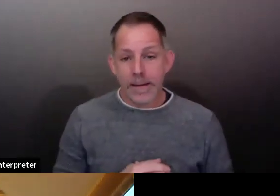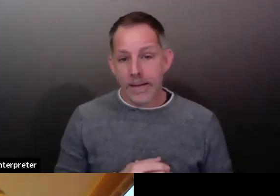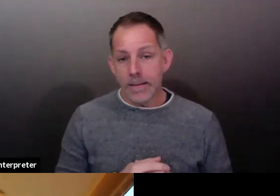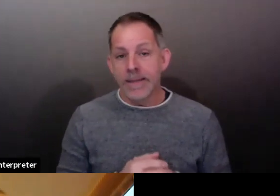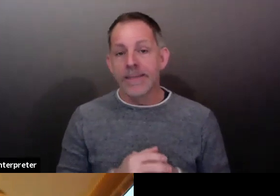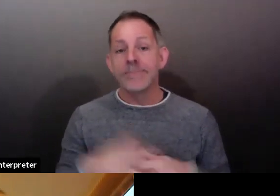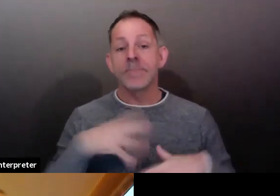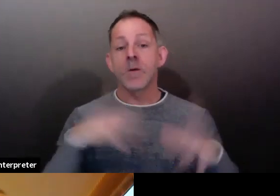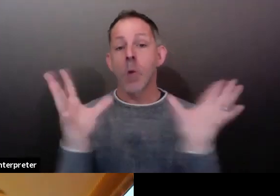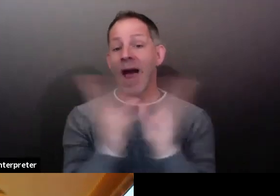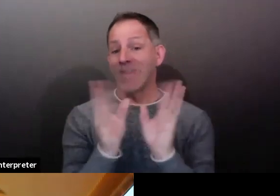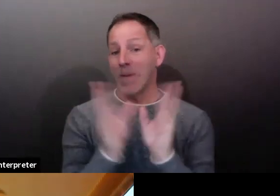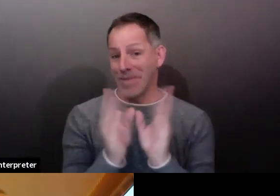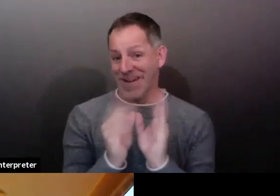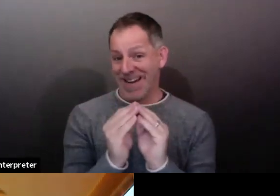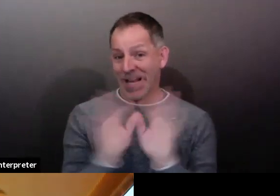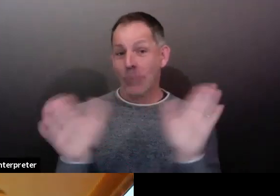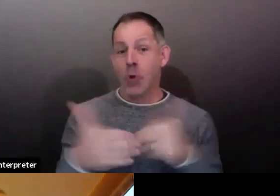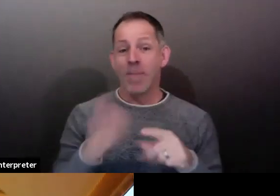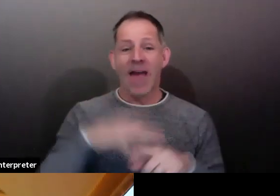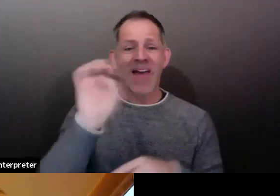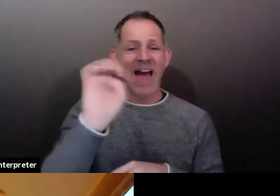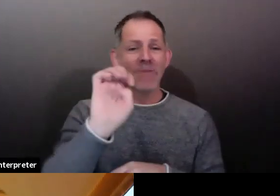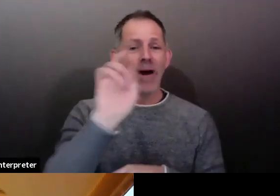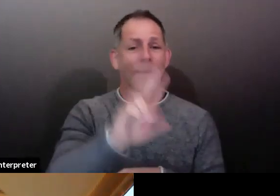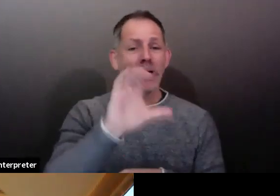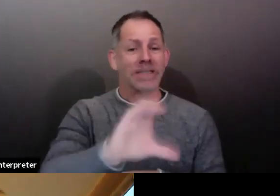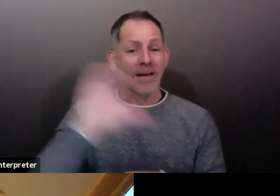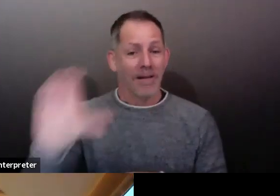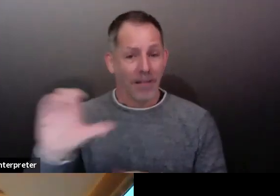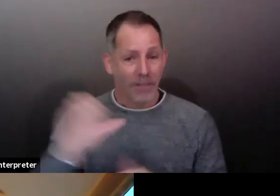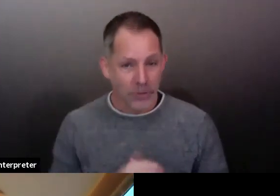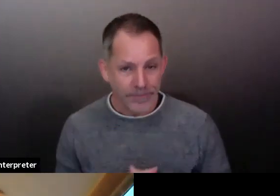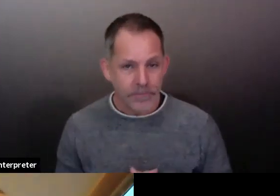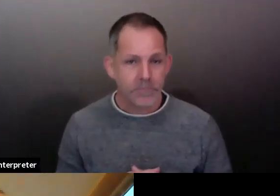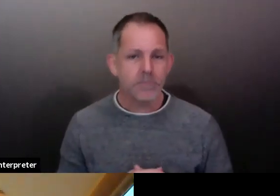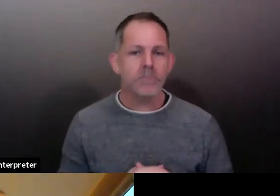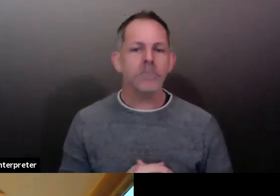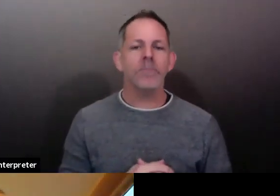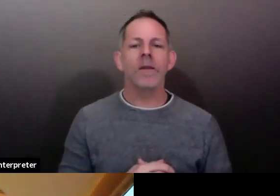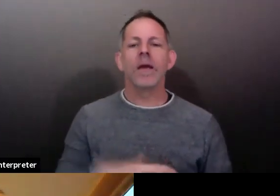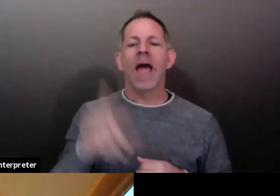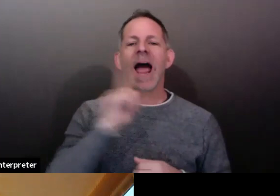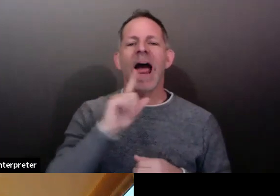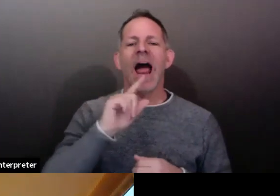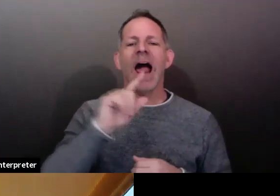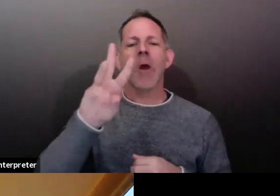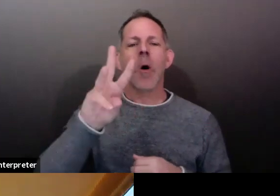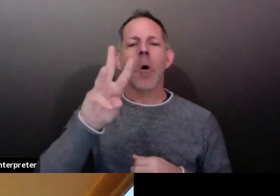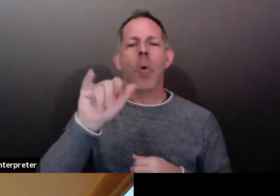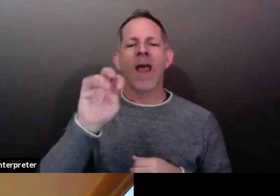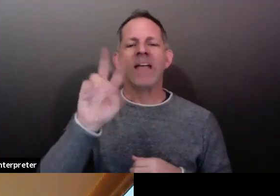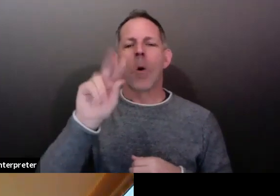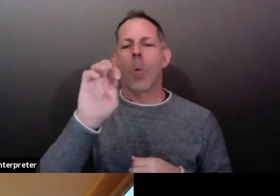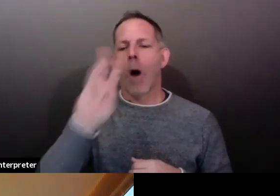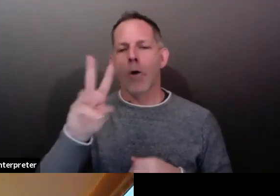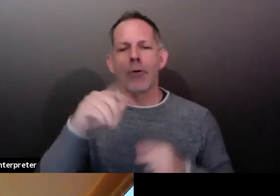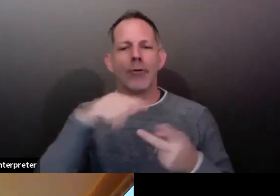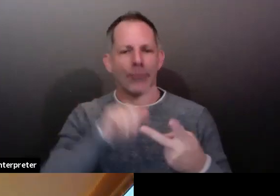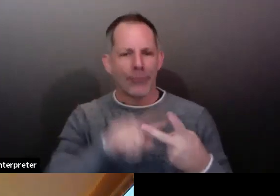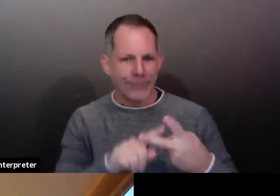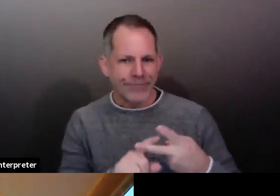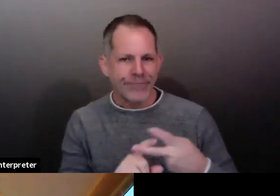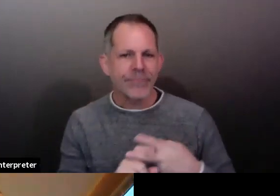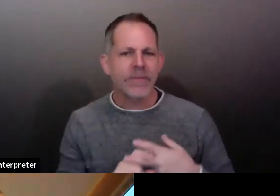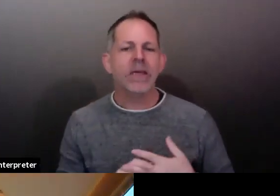is at the Alderwood Water and Wastewater District offices in Linwood. And the third is the Wyndham Garden Hotel in Arlington.